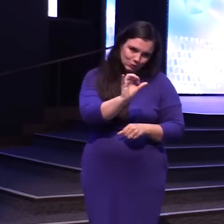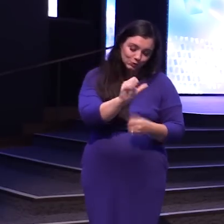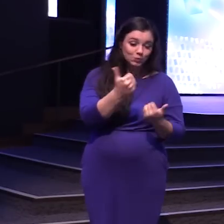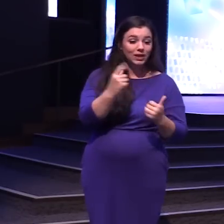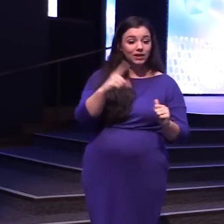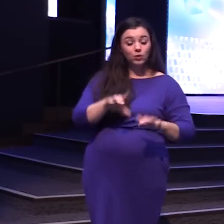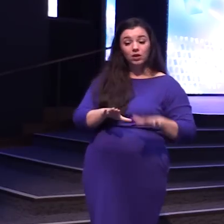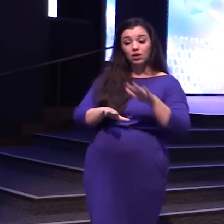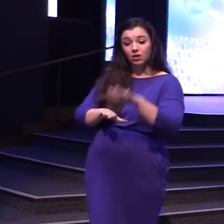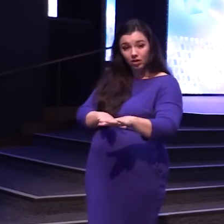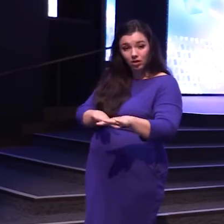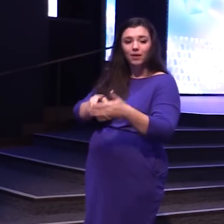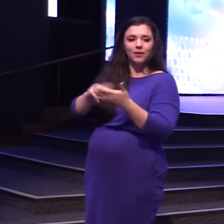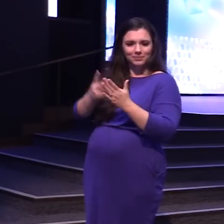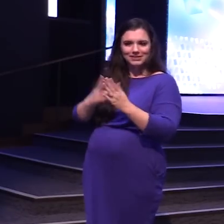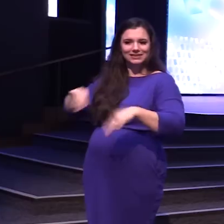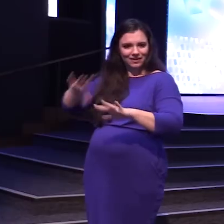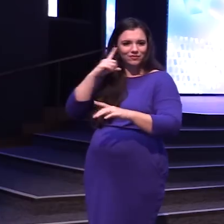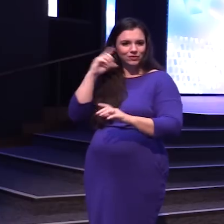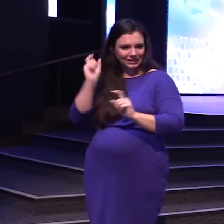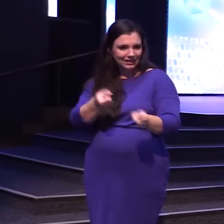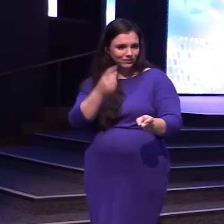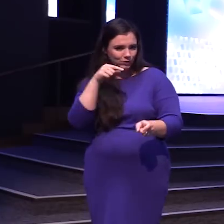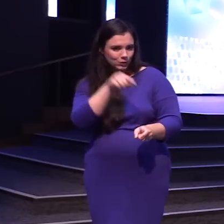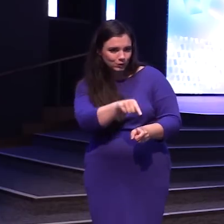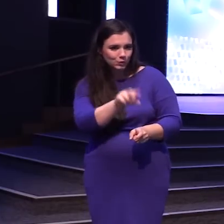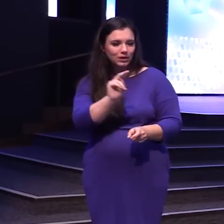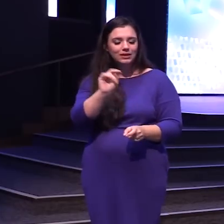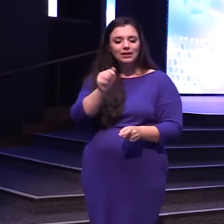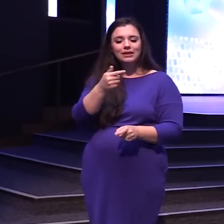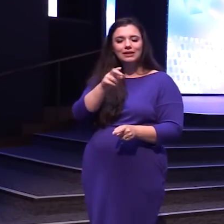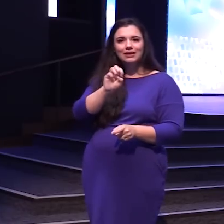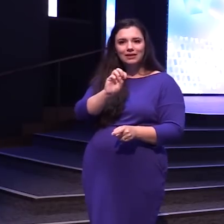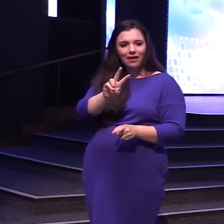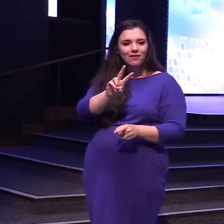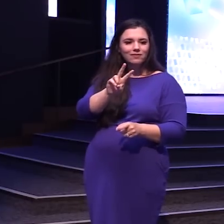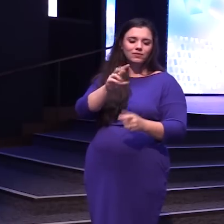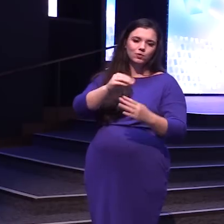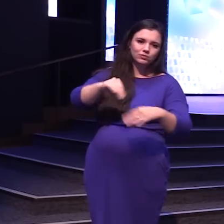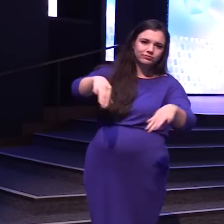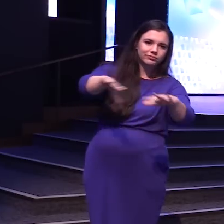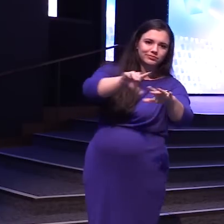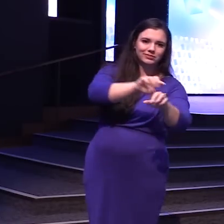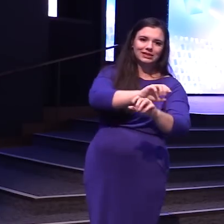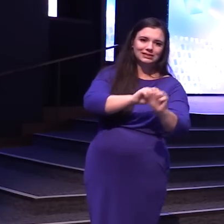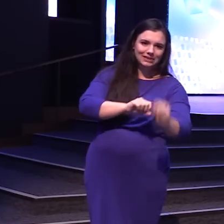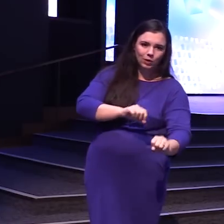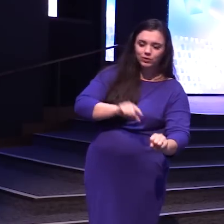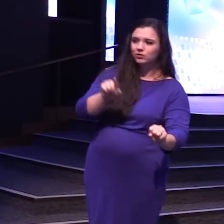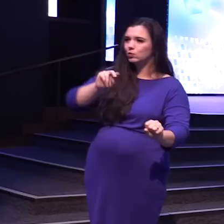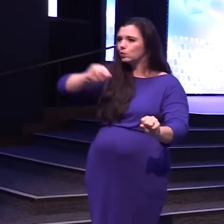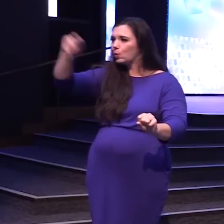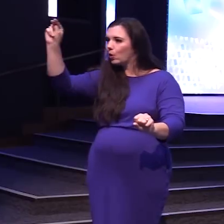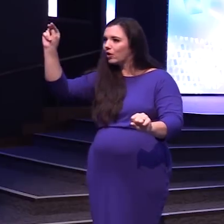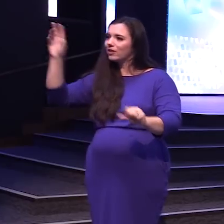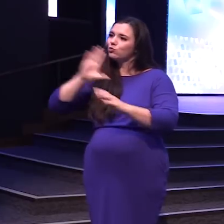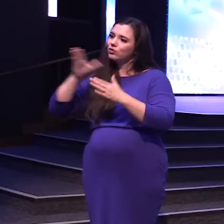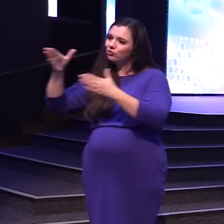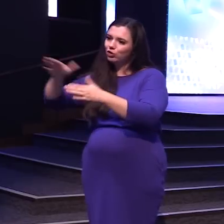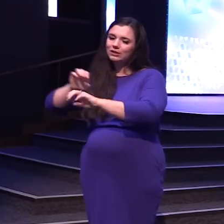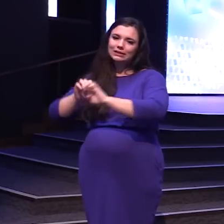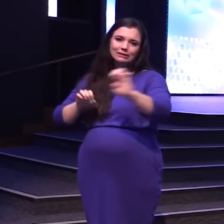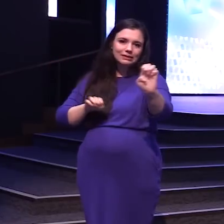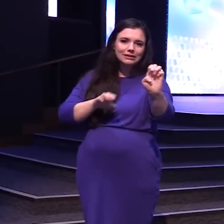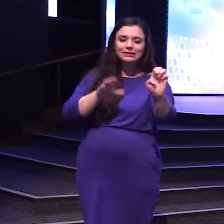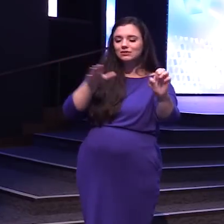You will be on land I have given you From the Negev wilderness In the south To the Lebanon mountains In the north From the Euphrates river In the east To the Mediterranean